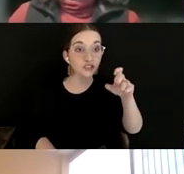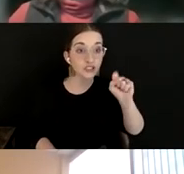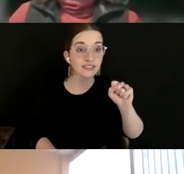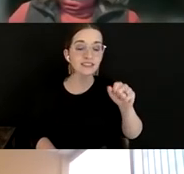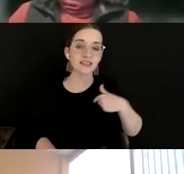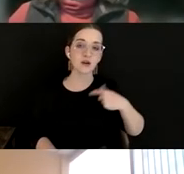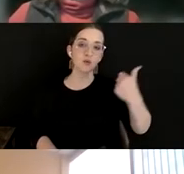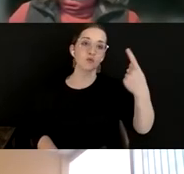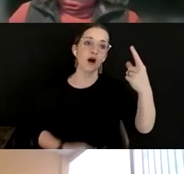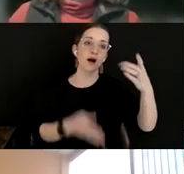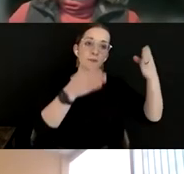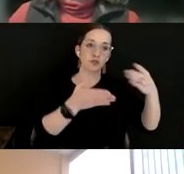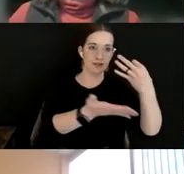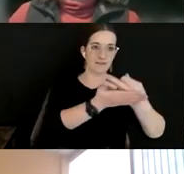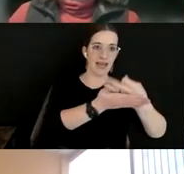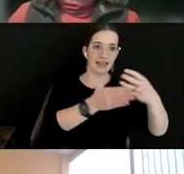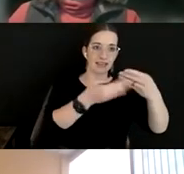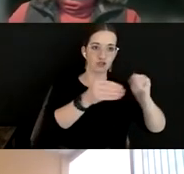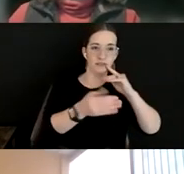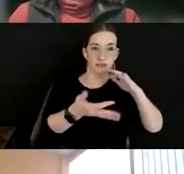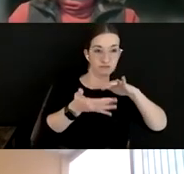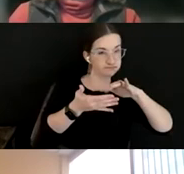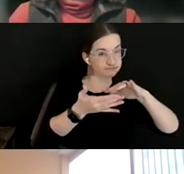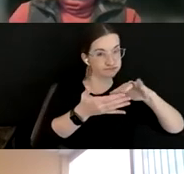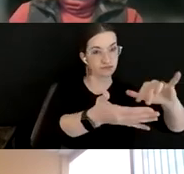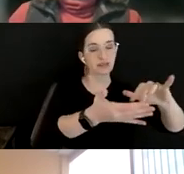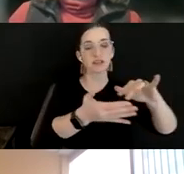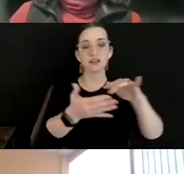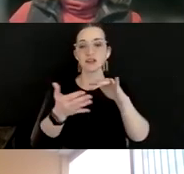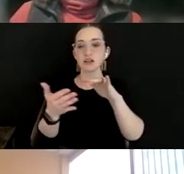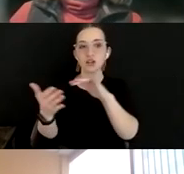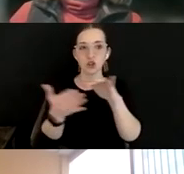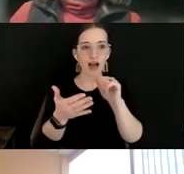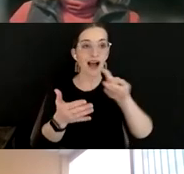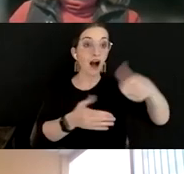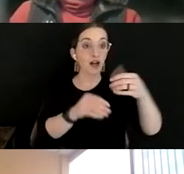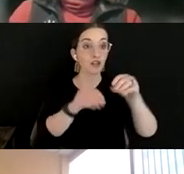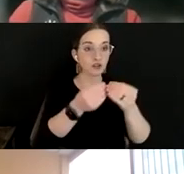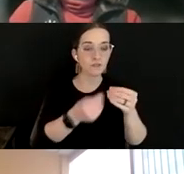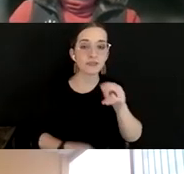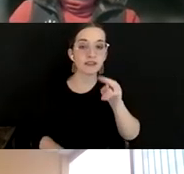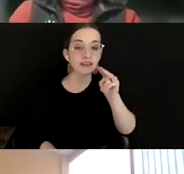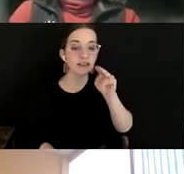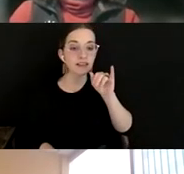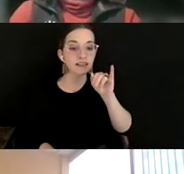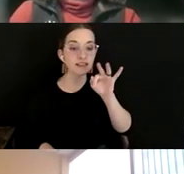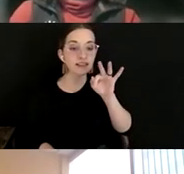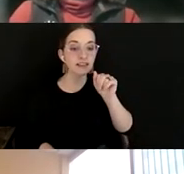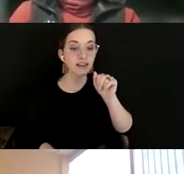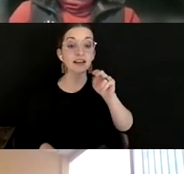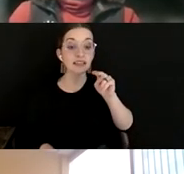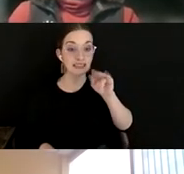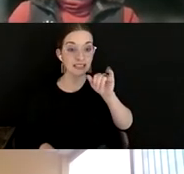position that drove this, looked at what our colleagues have been doing, used a lot of the work NIFA has done. NIFA has done a lot of work on this